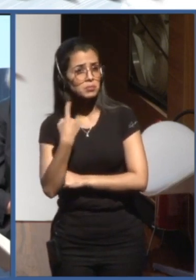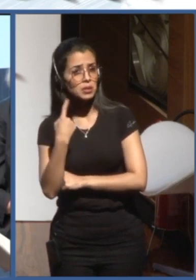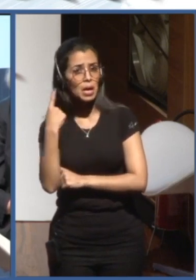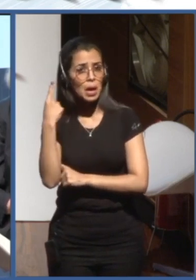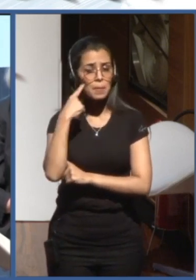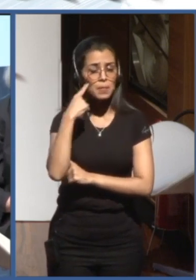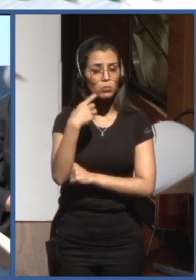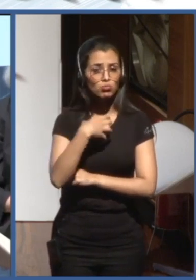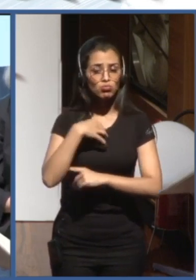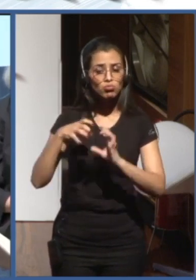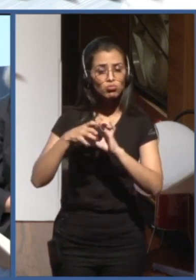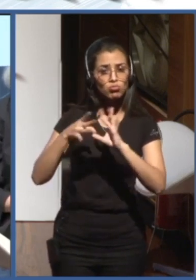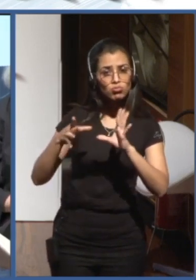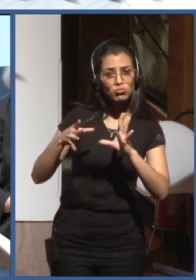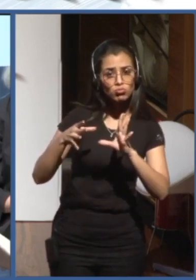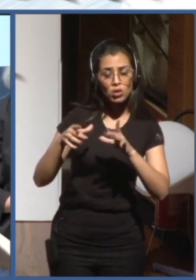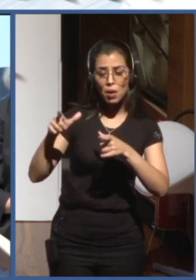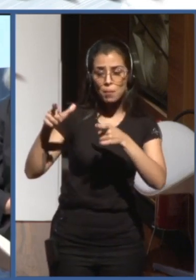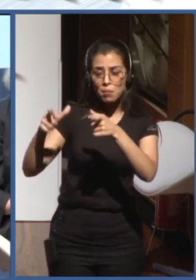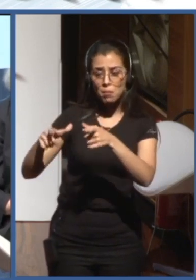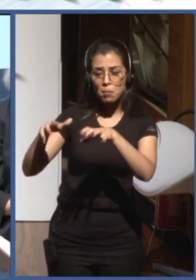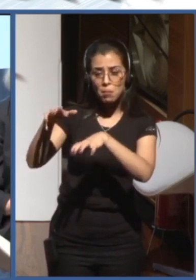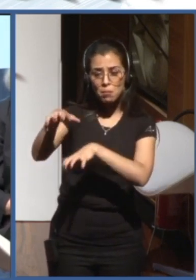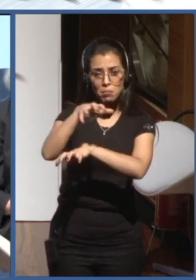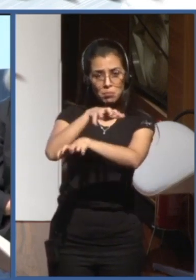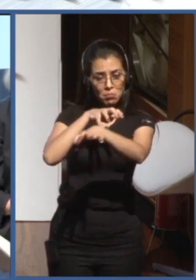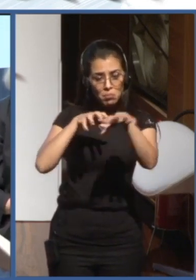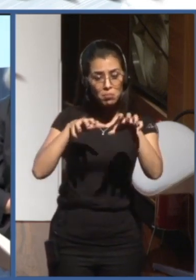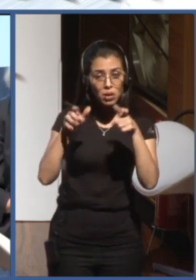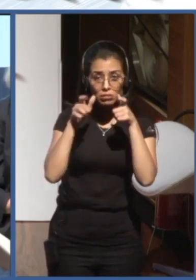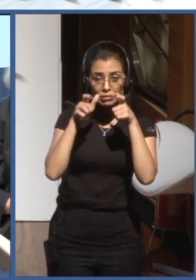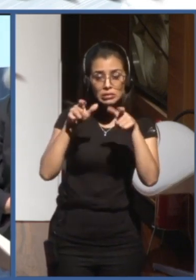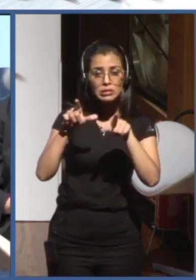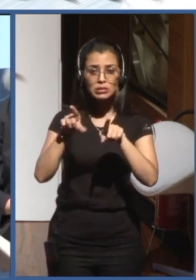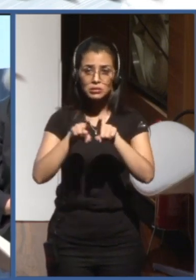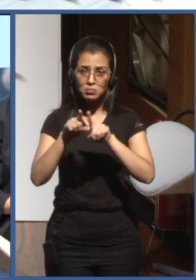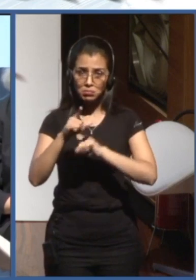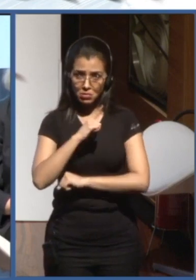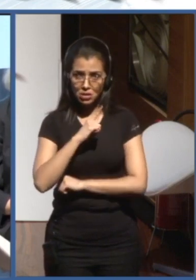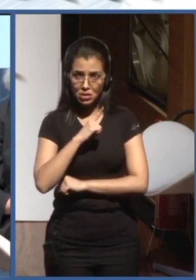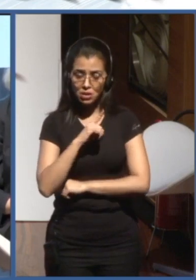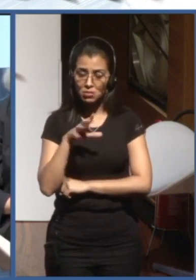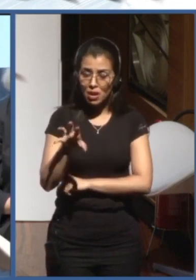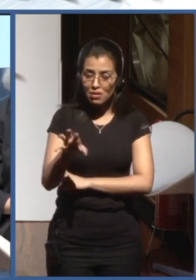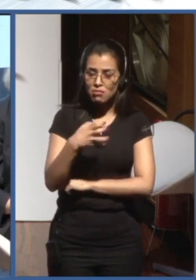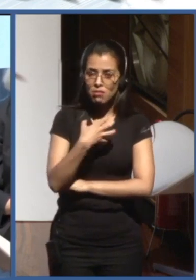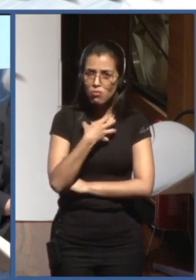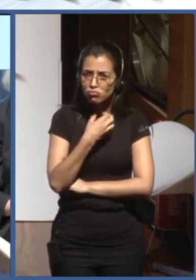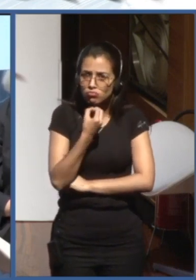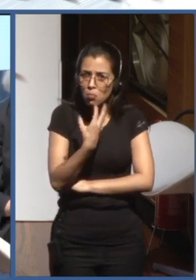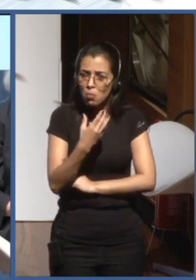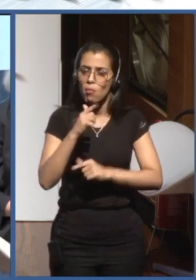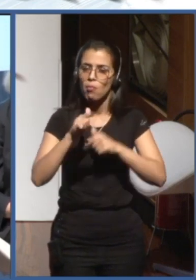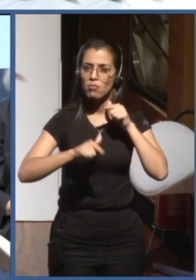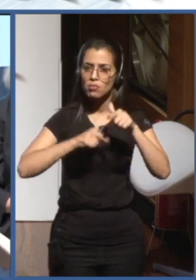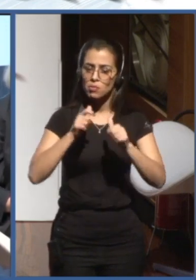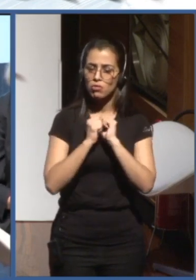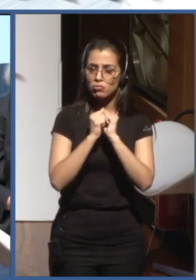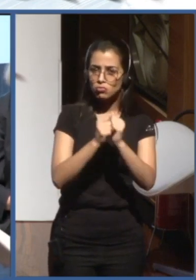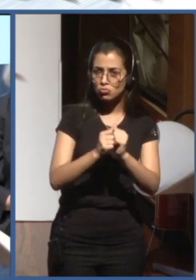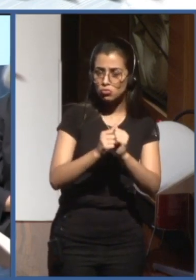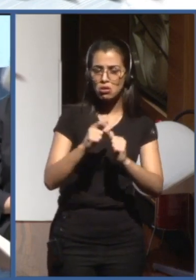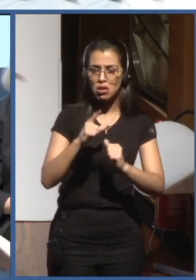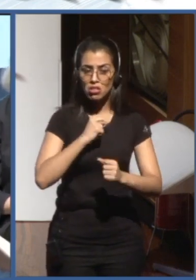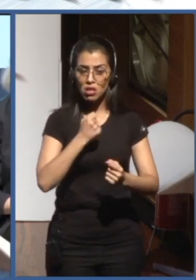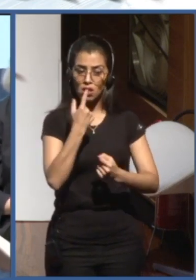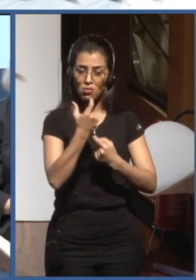work together to at least to address those issues there are tough issues of course we are really addressing uh humanity the future of